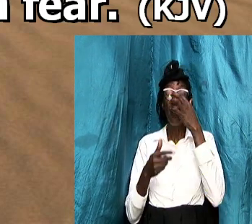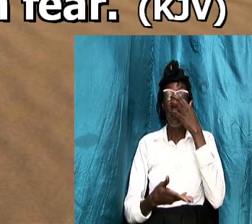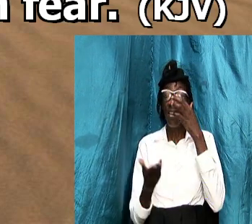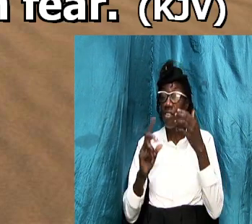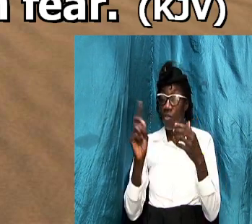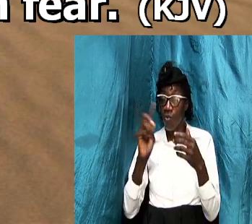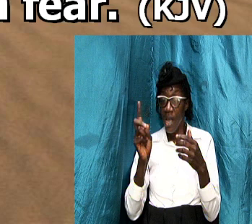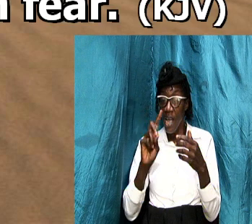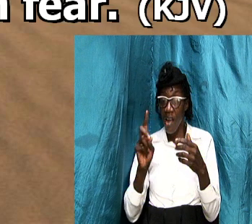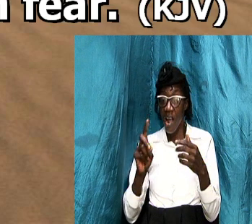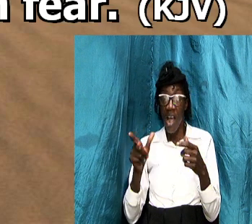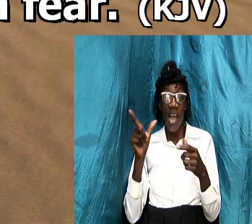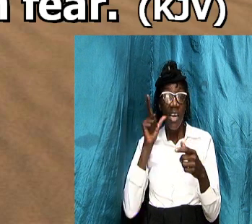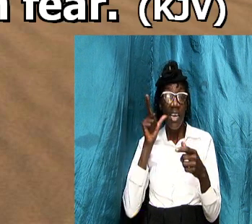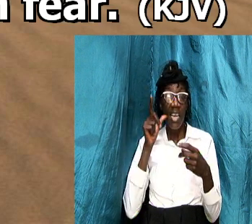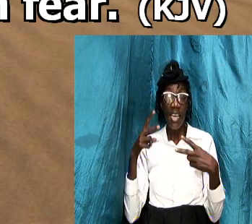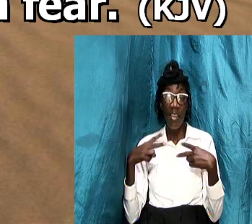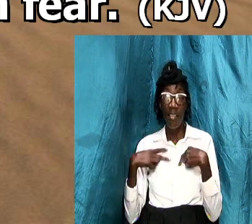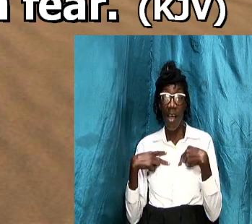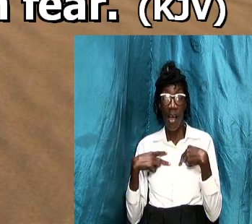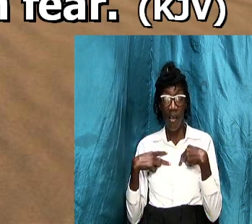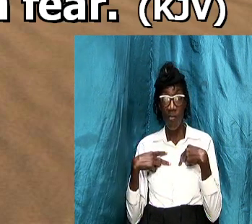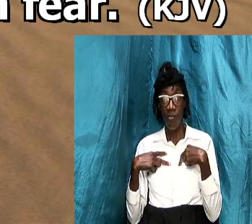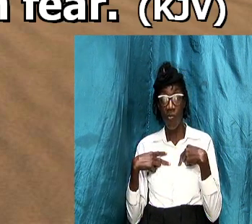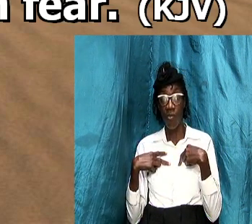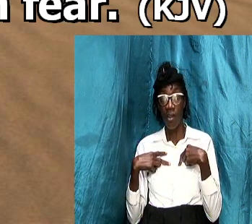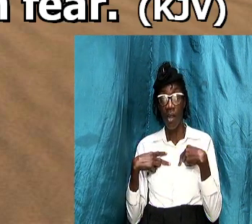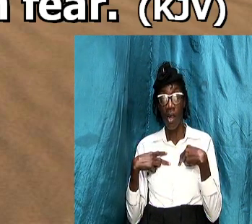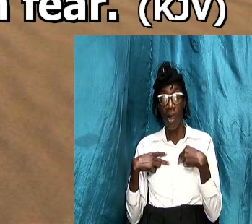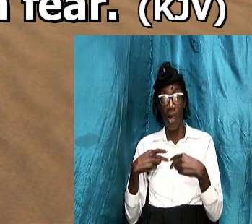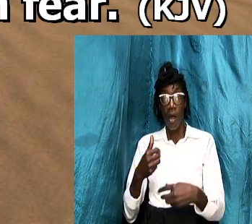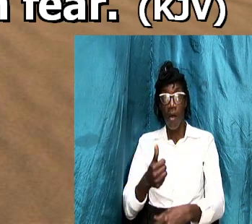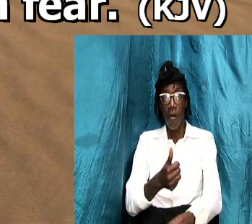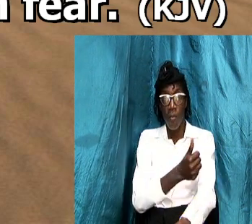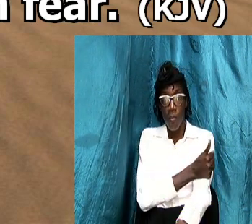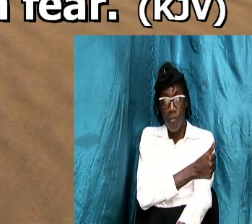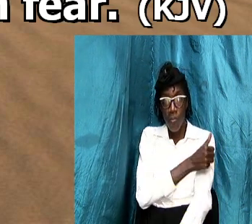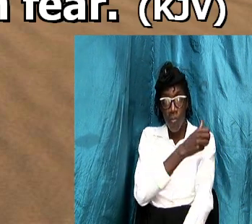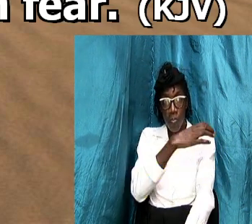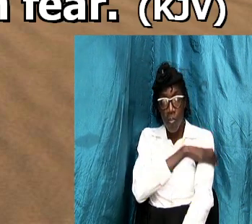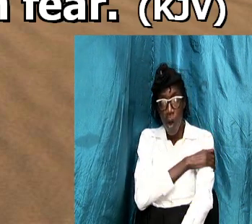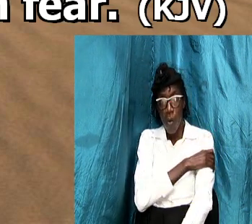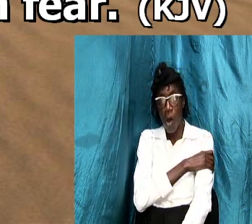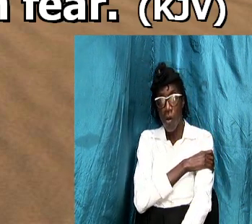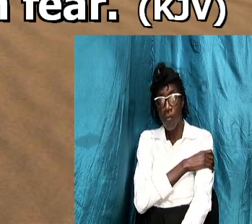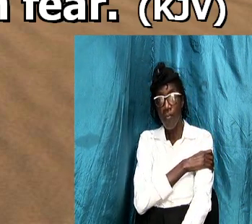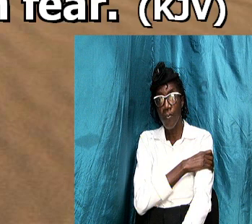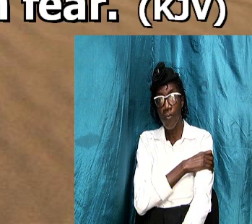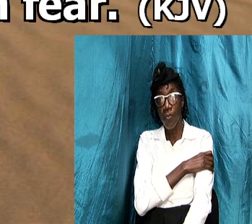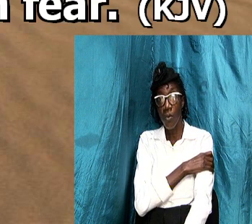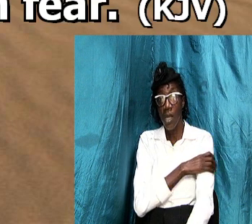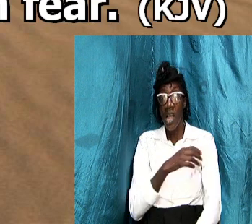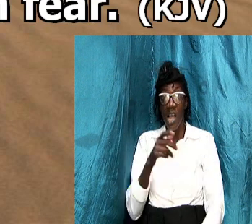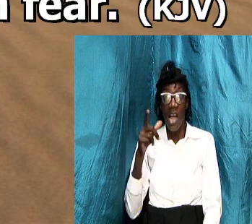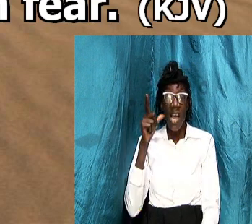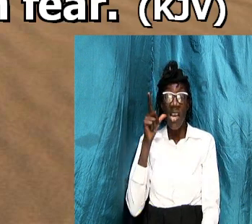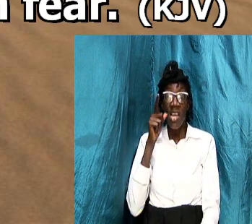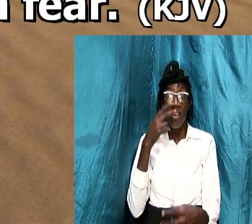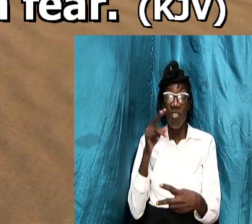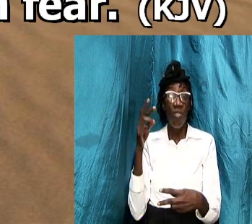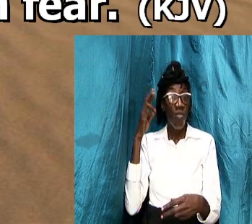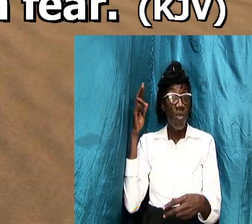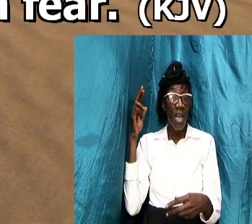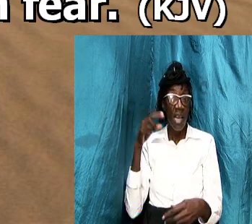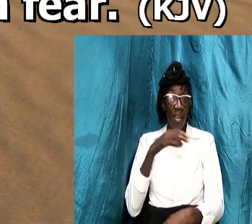now a lot of ladies don't realize and recognize the power that they have as ladies because